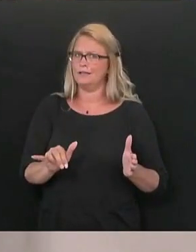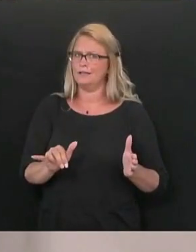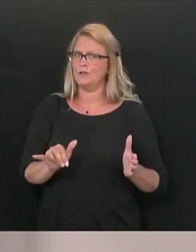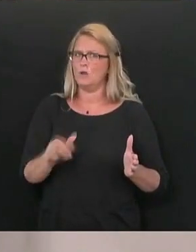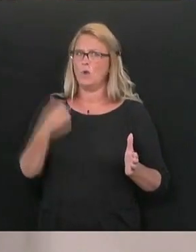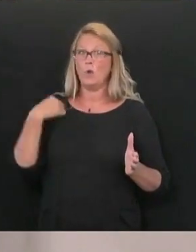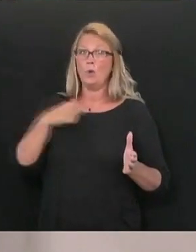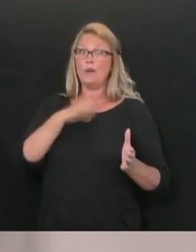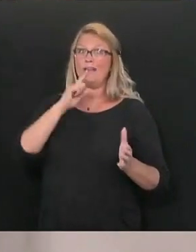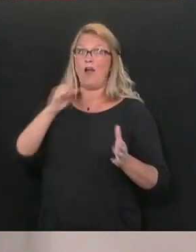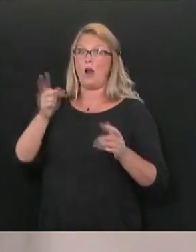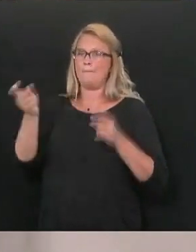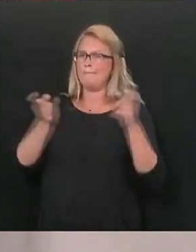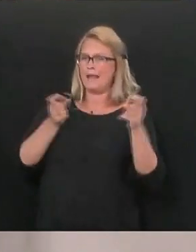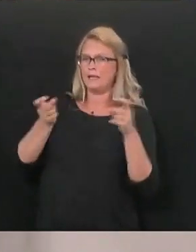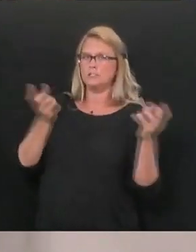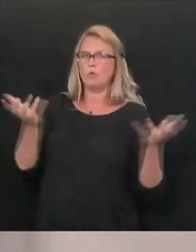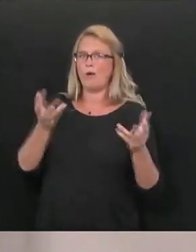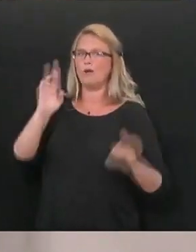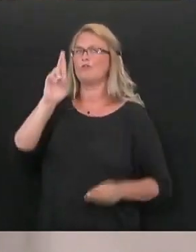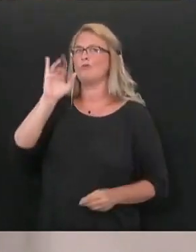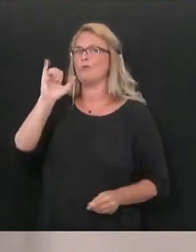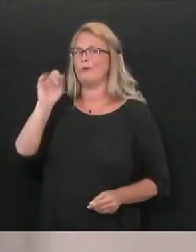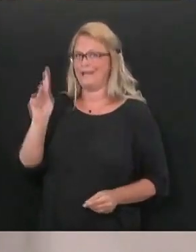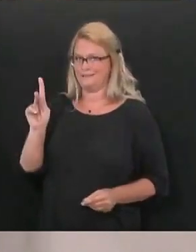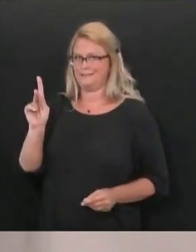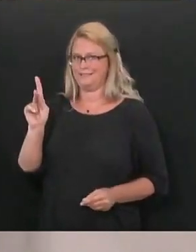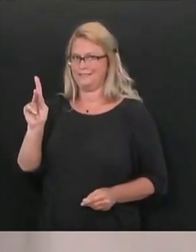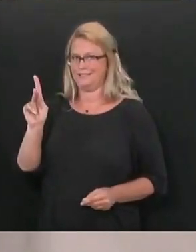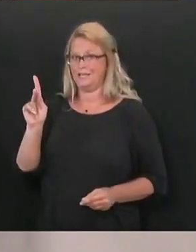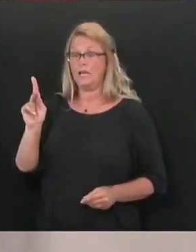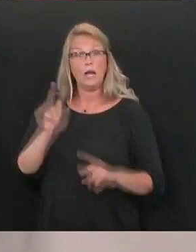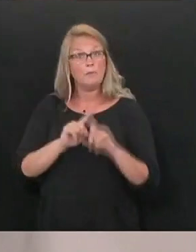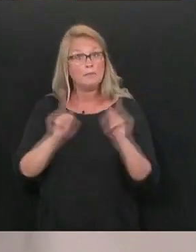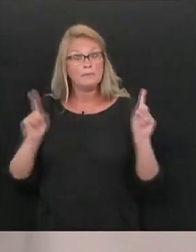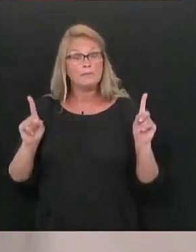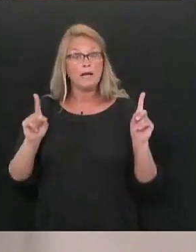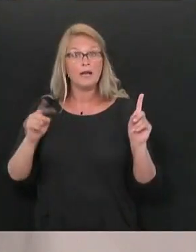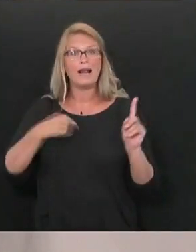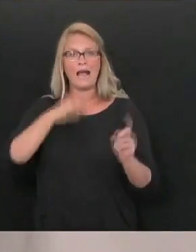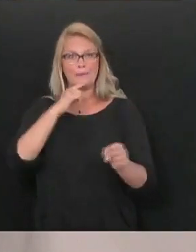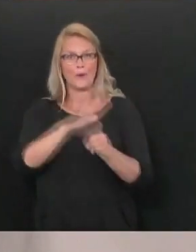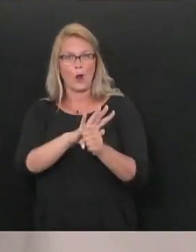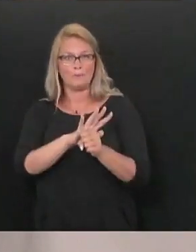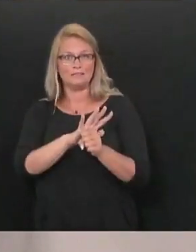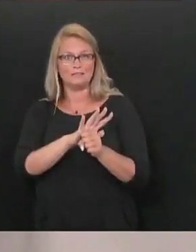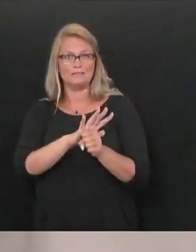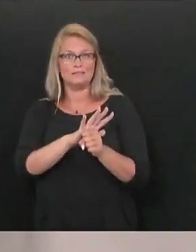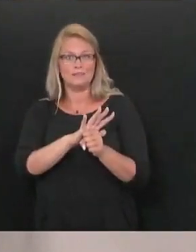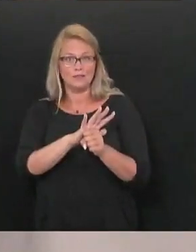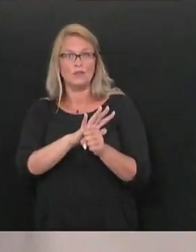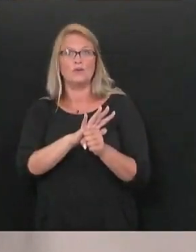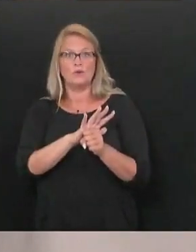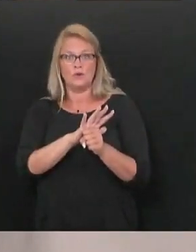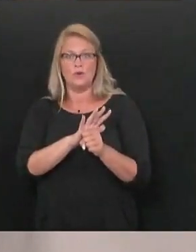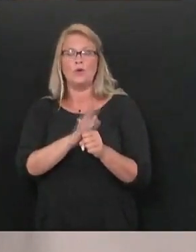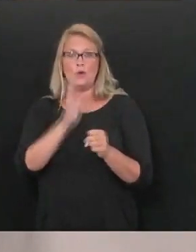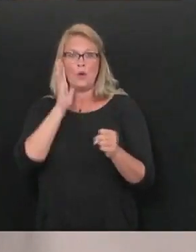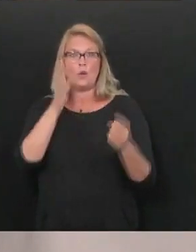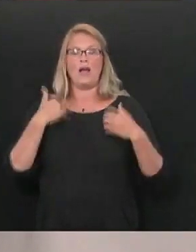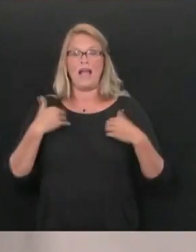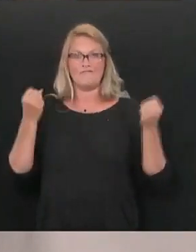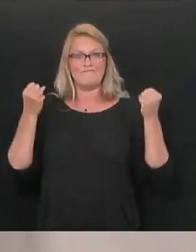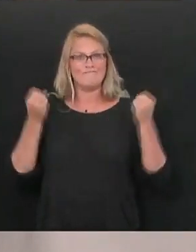some level of risk here. But I absolutely promise you that there will be many, many more